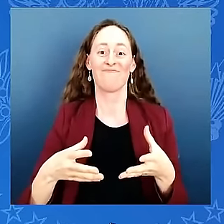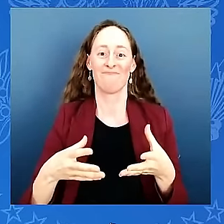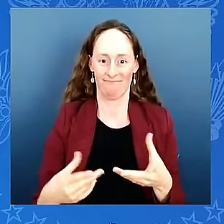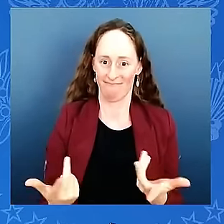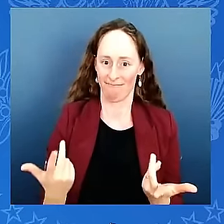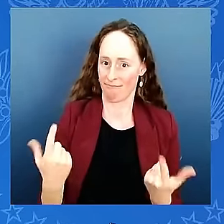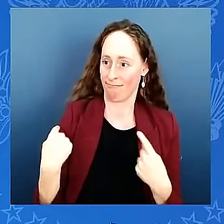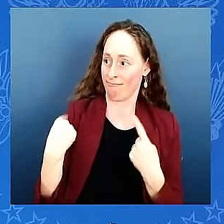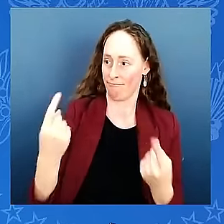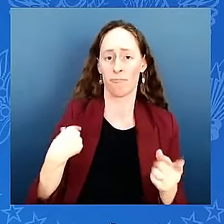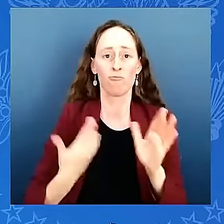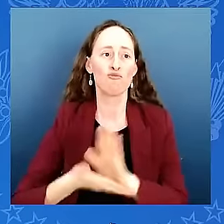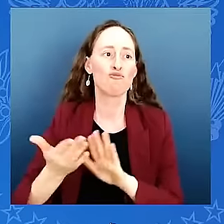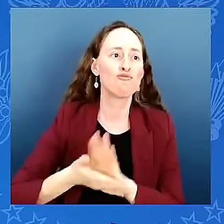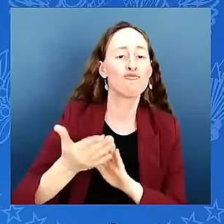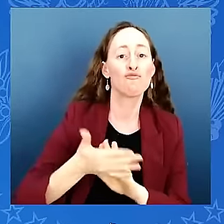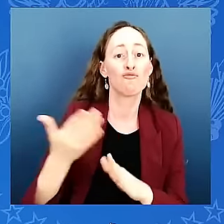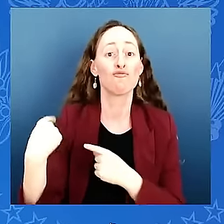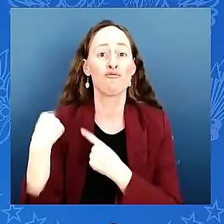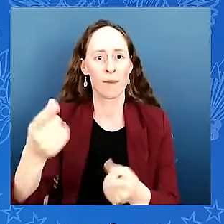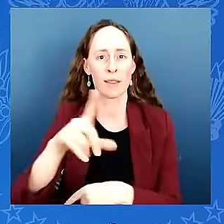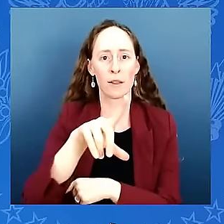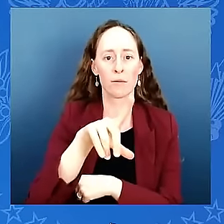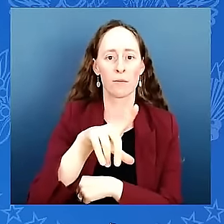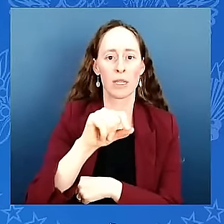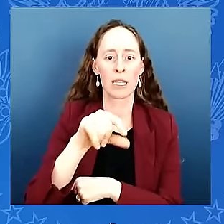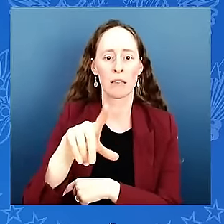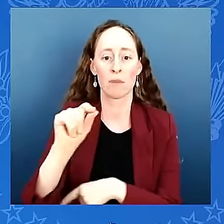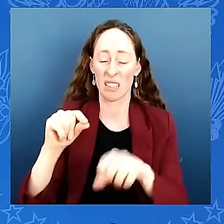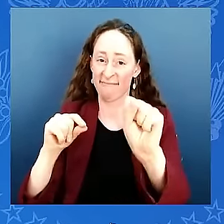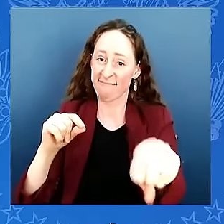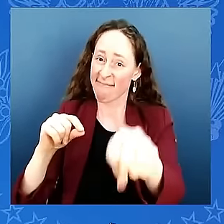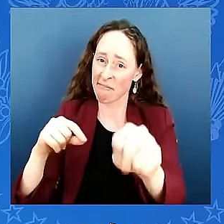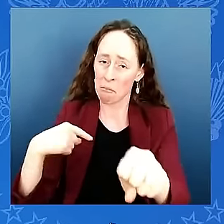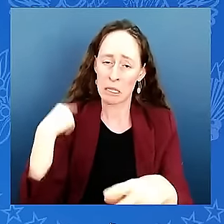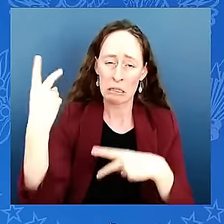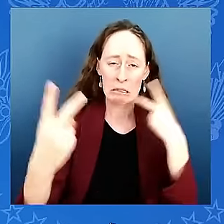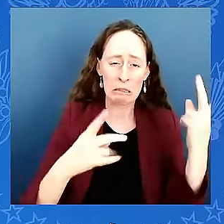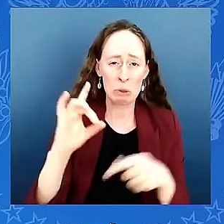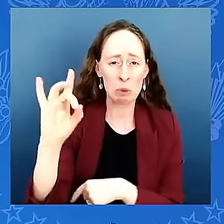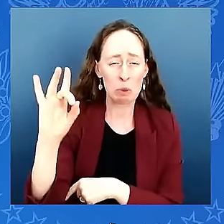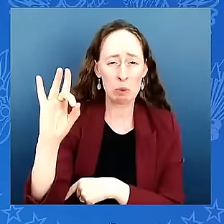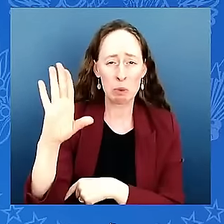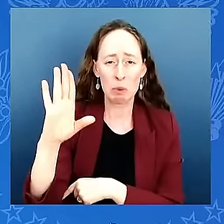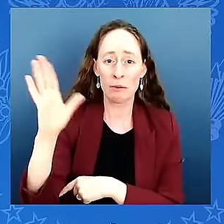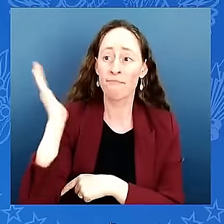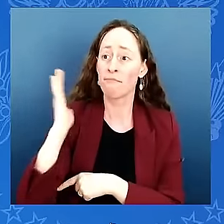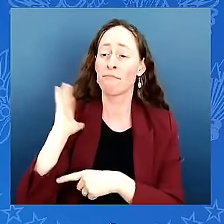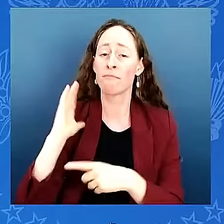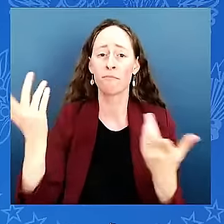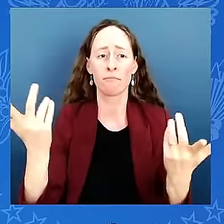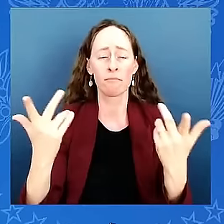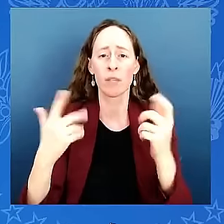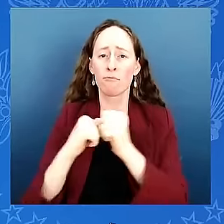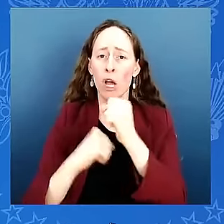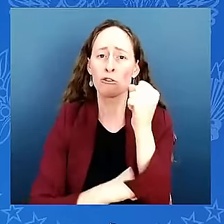water schools broadband our roads has impacted my tribe